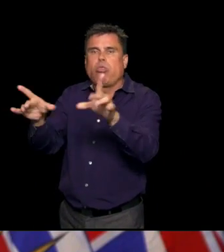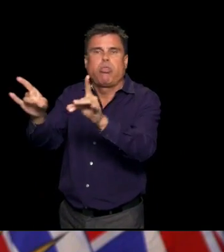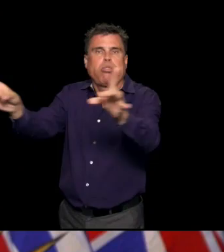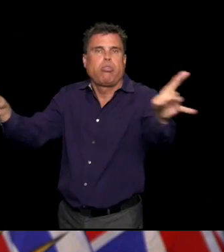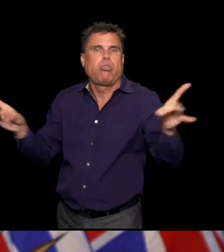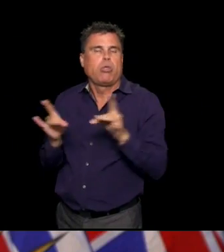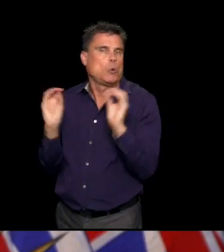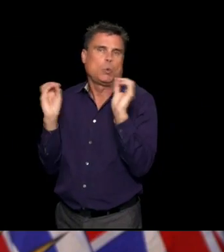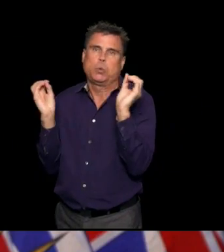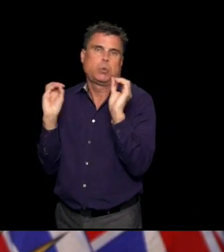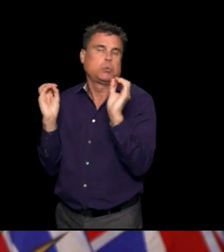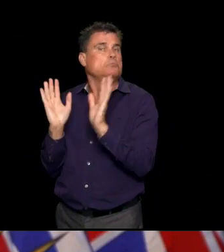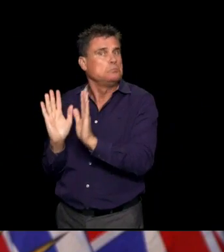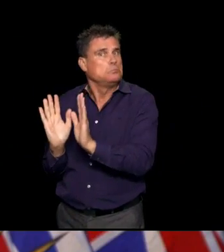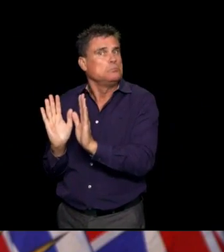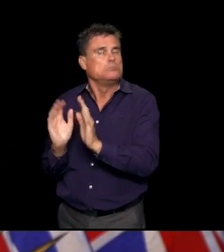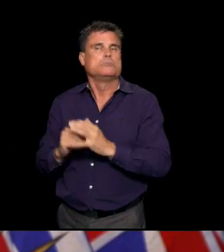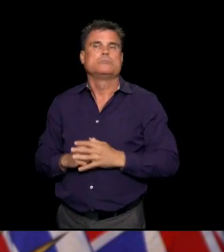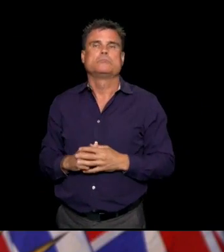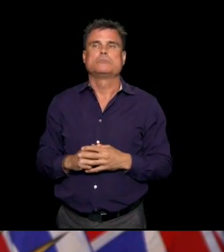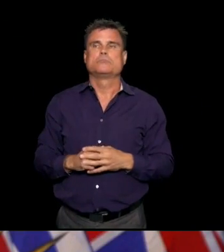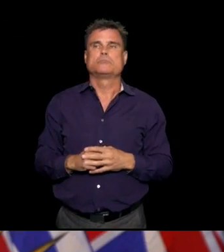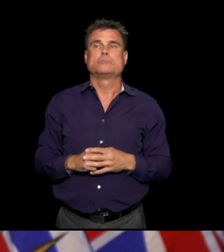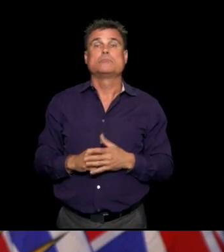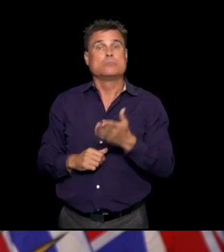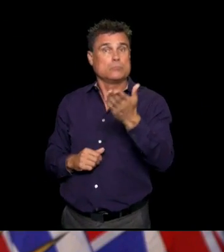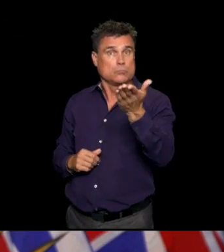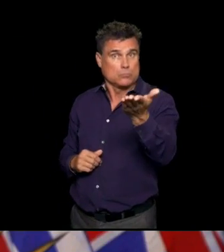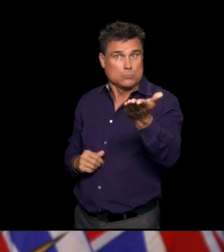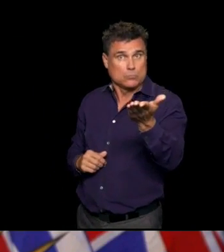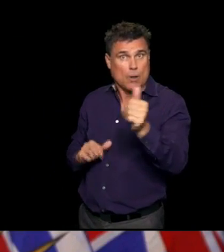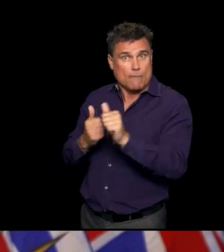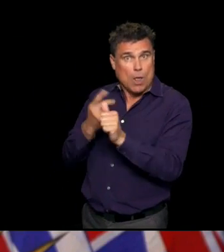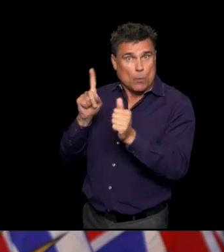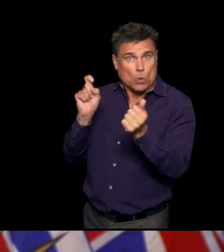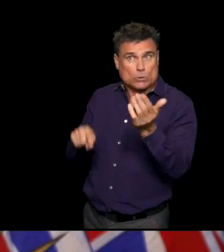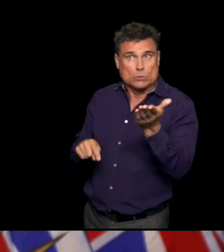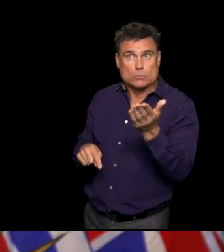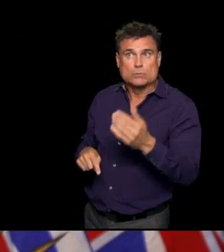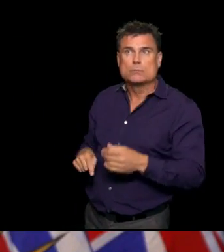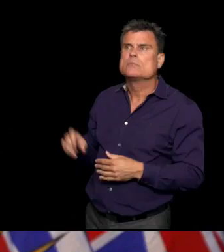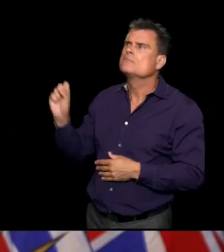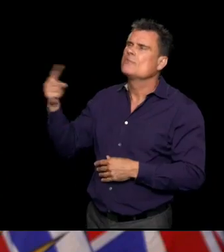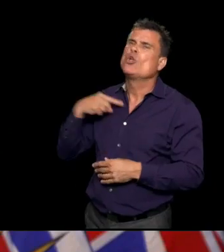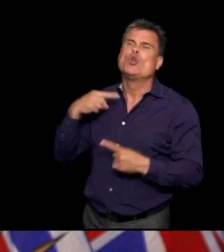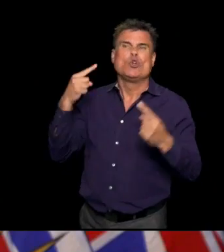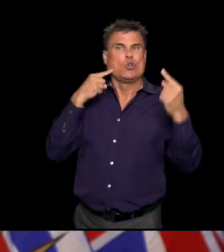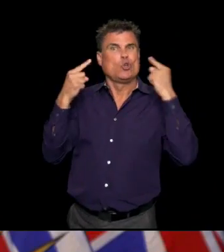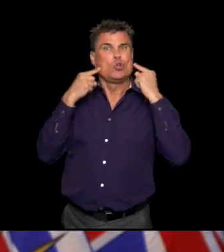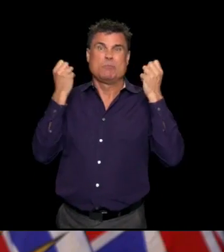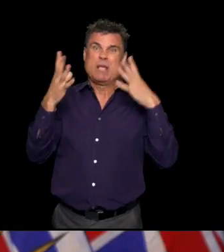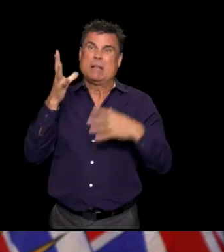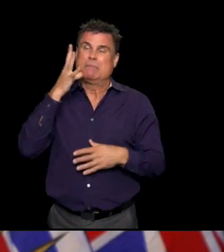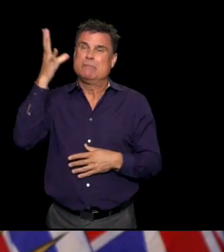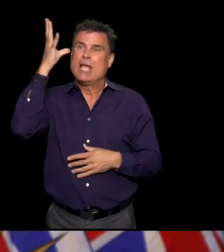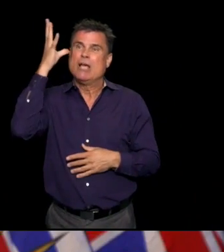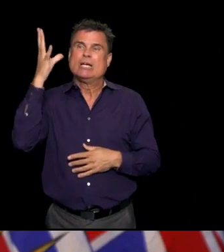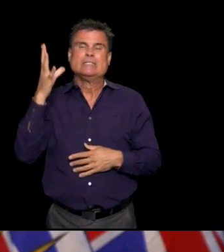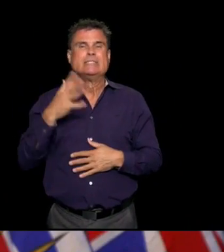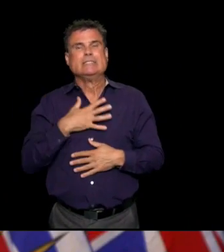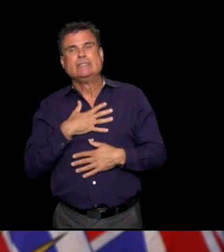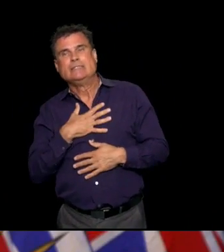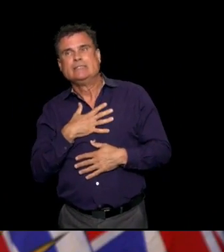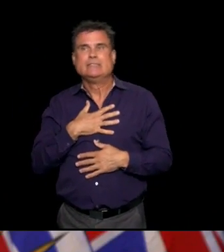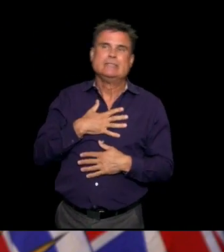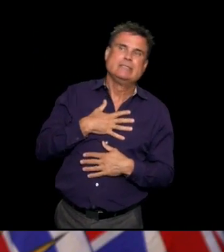Hi, Dr. Henry. That sort of touches on the question I wanted to ask you. We're hearing from parents who are saying they would just feel a lot better